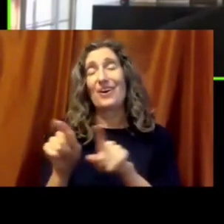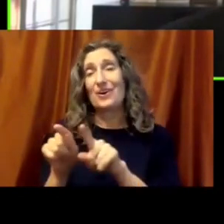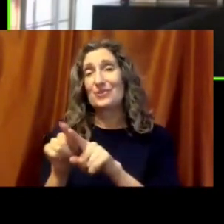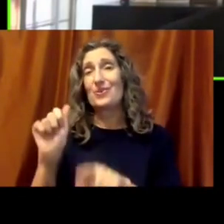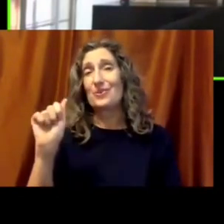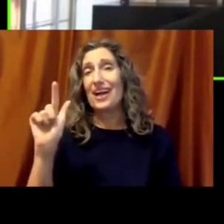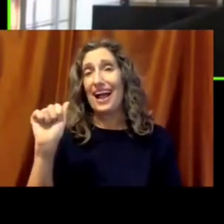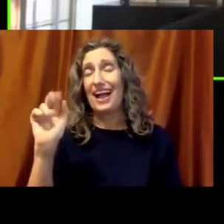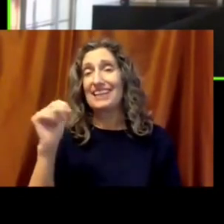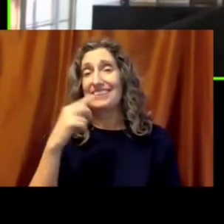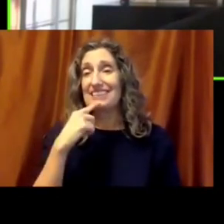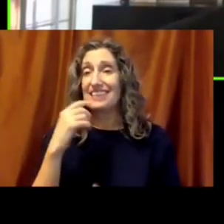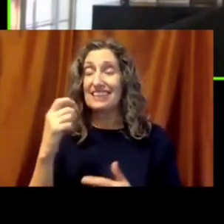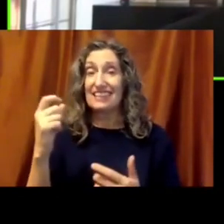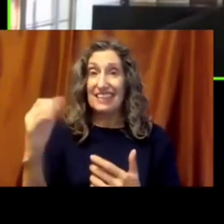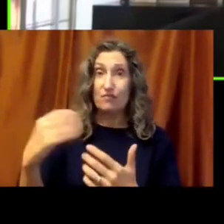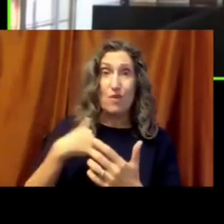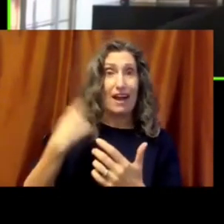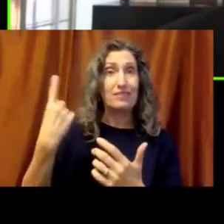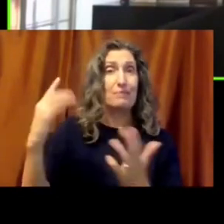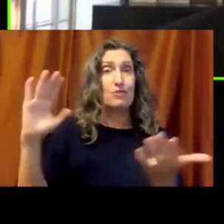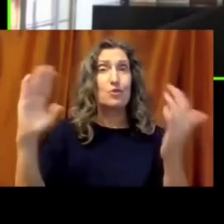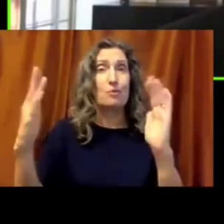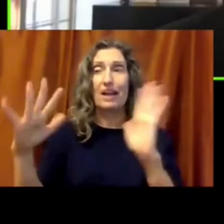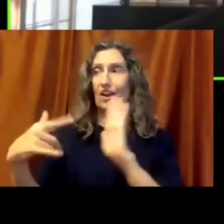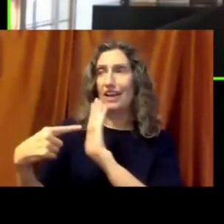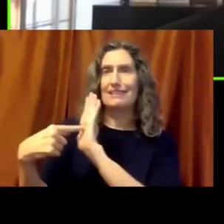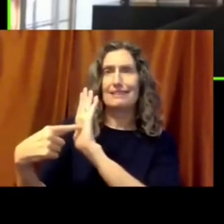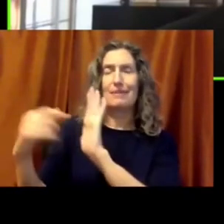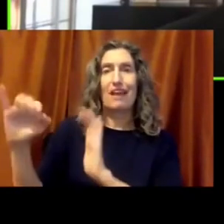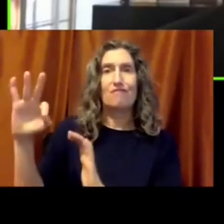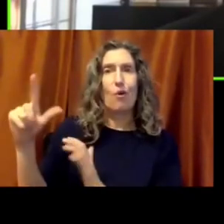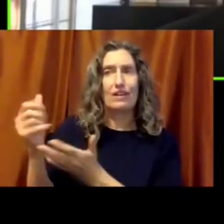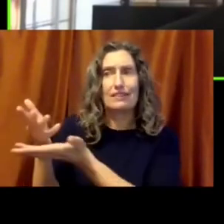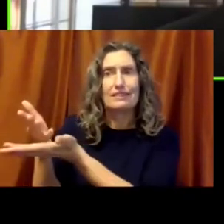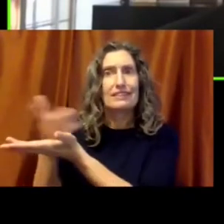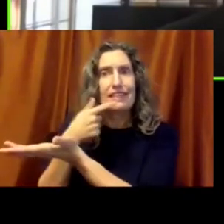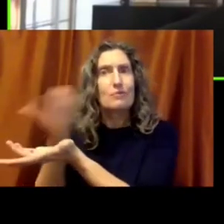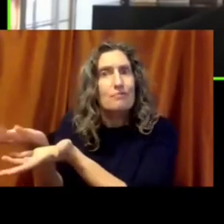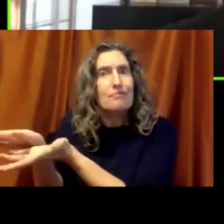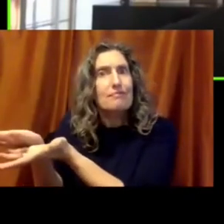having an example like Florida to sit next to it and say, wait a minute,